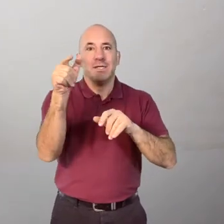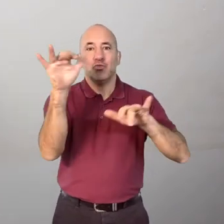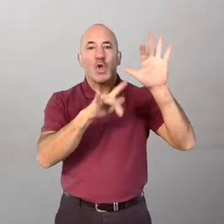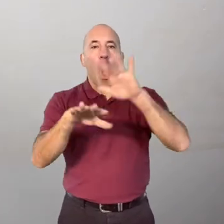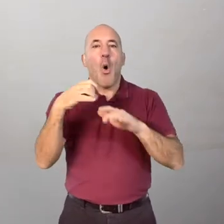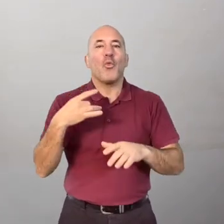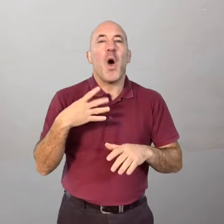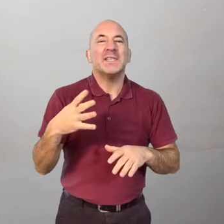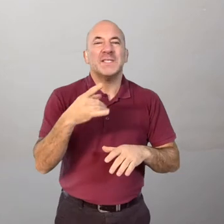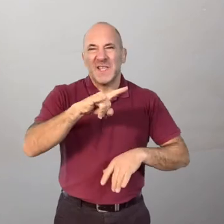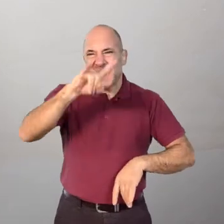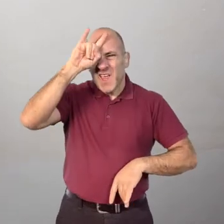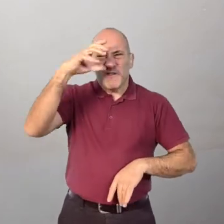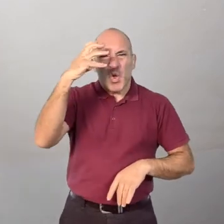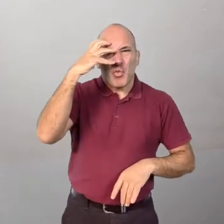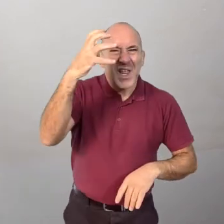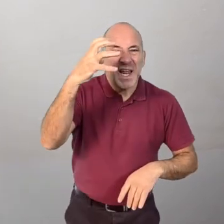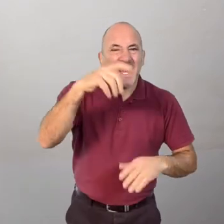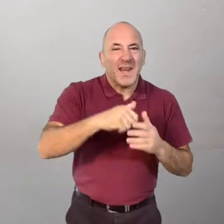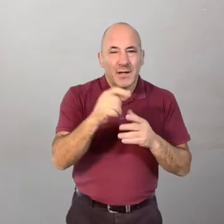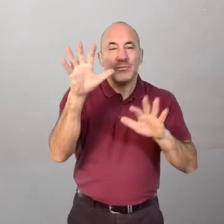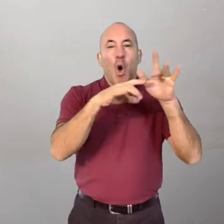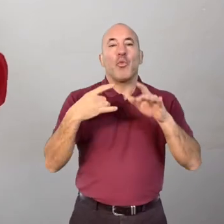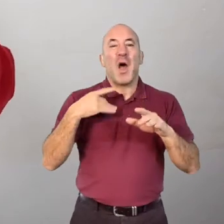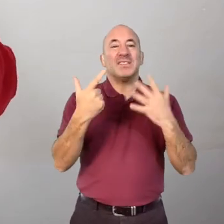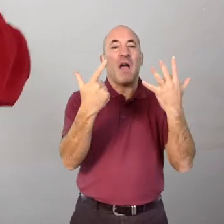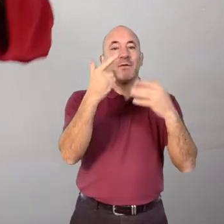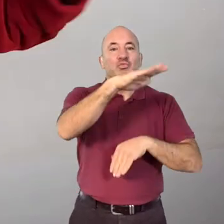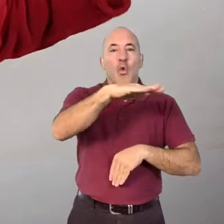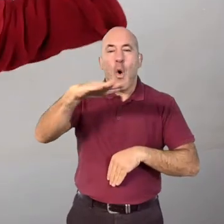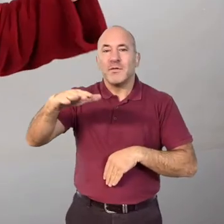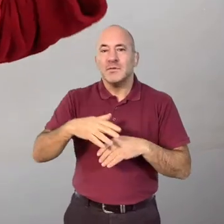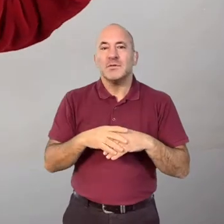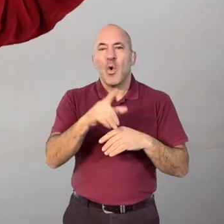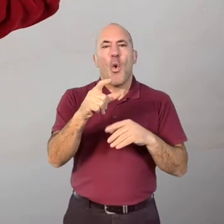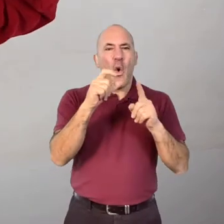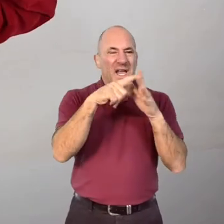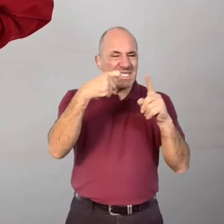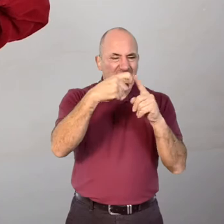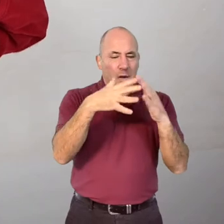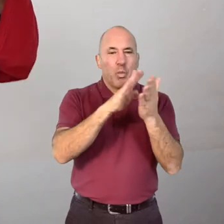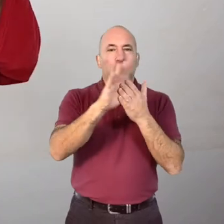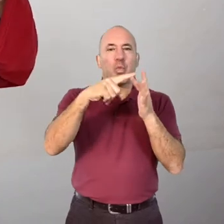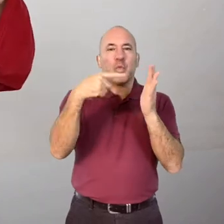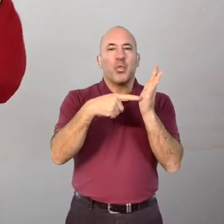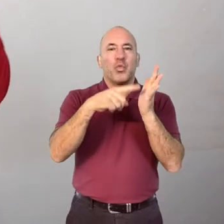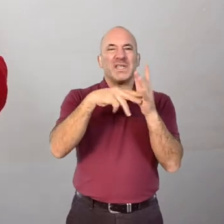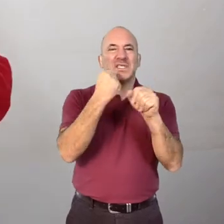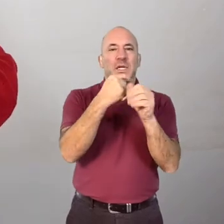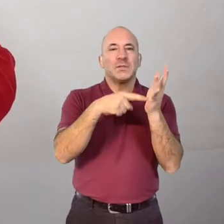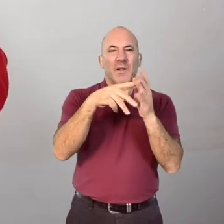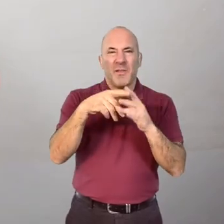evil queen from Snow White and the Seven Dwarves or King Rat from Dick Whittington.